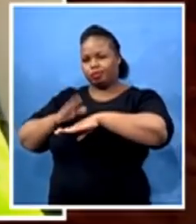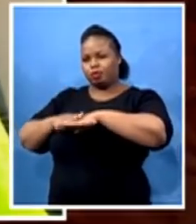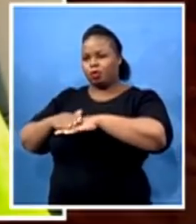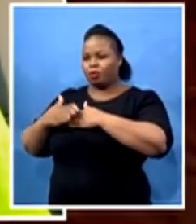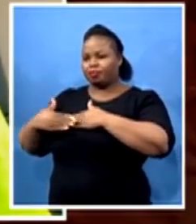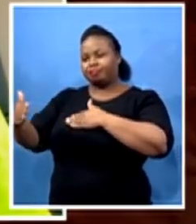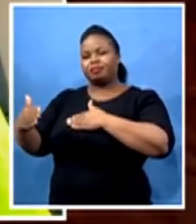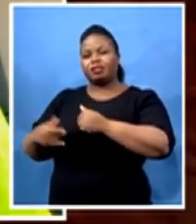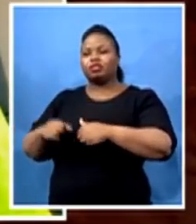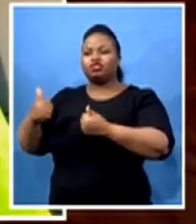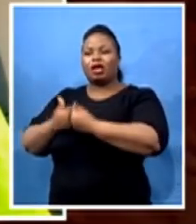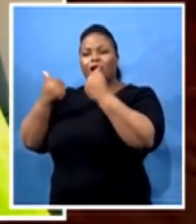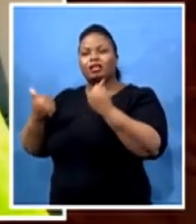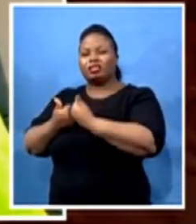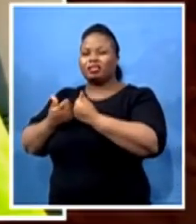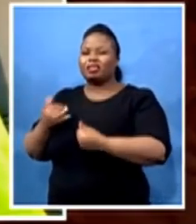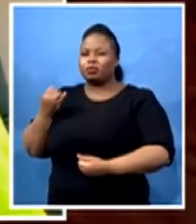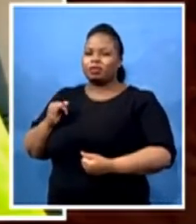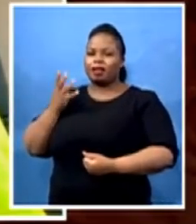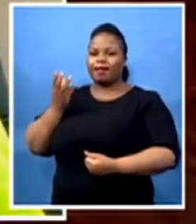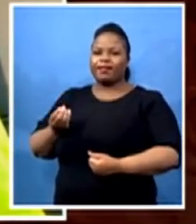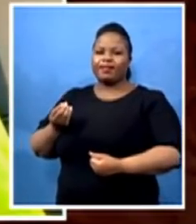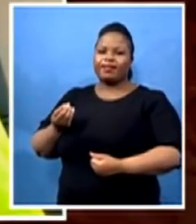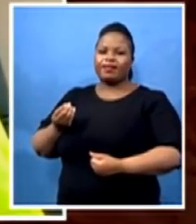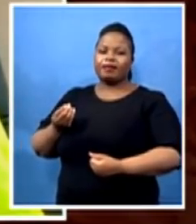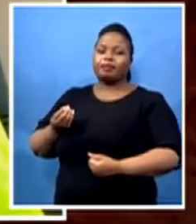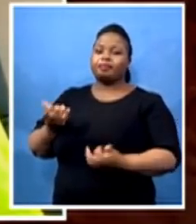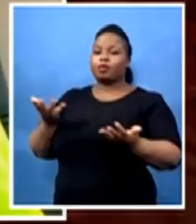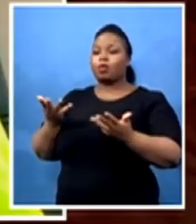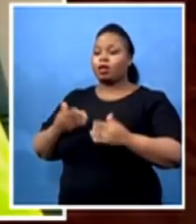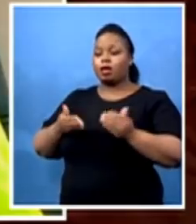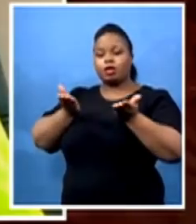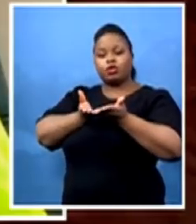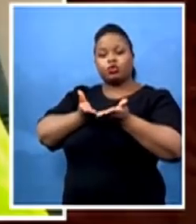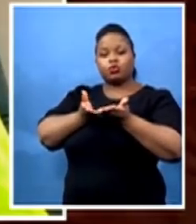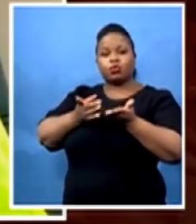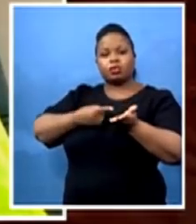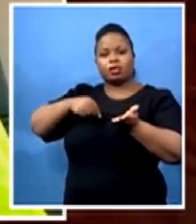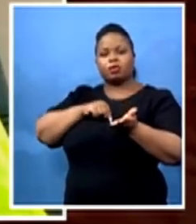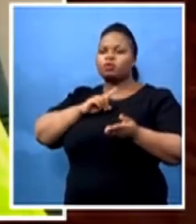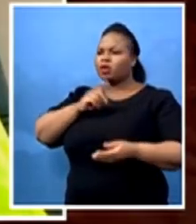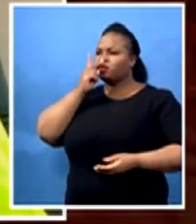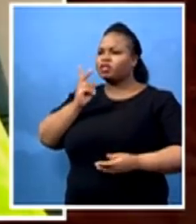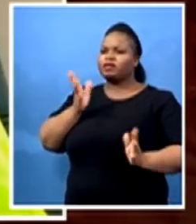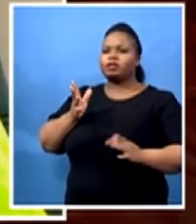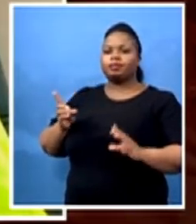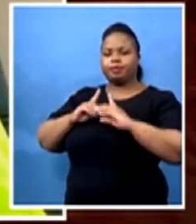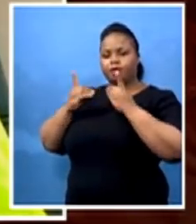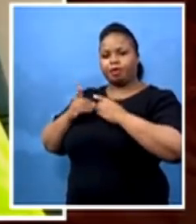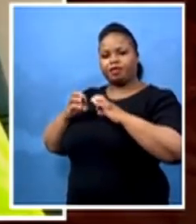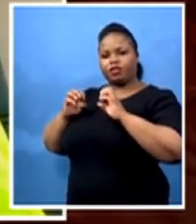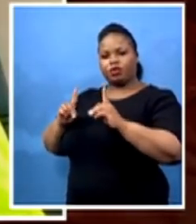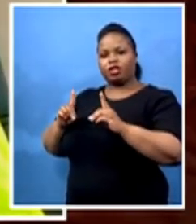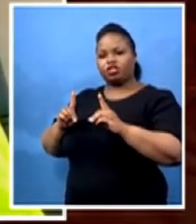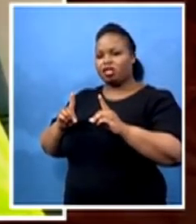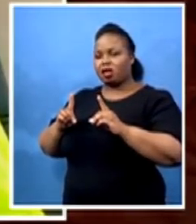in our schools. Hence, you have seen that the Department of Education did not just